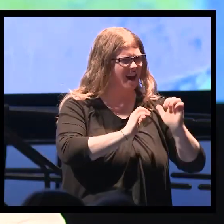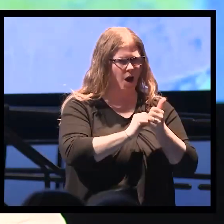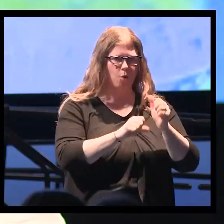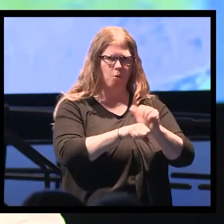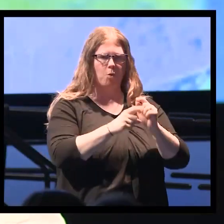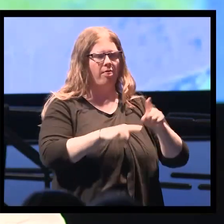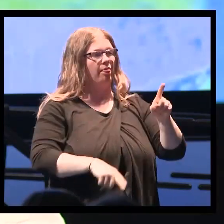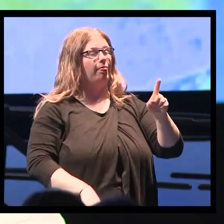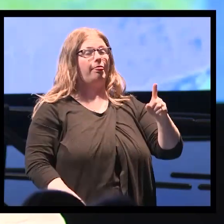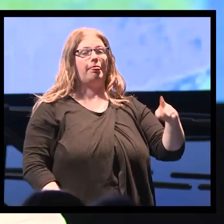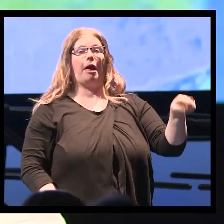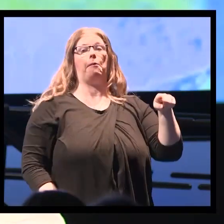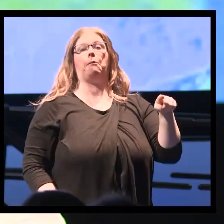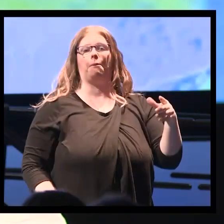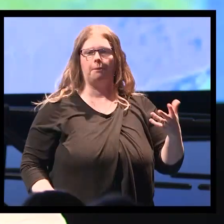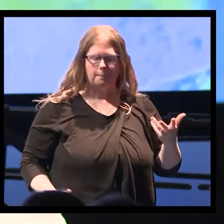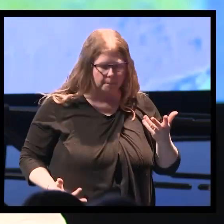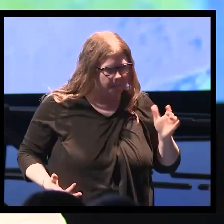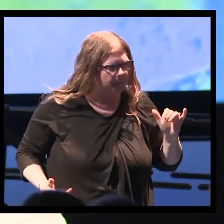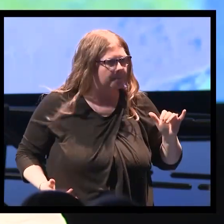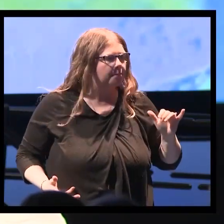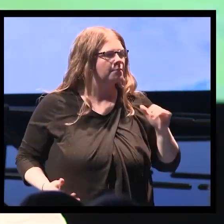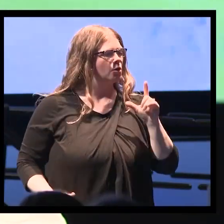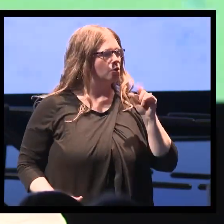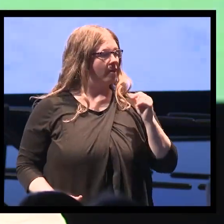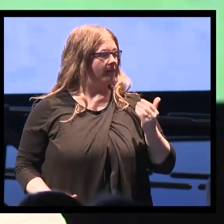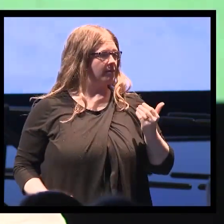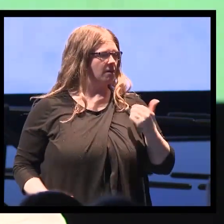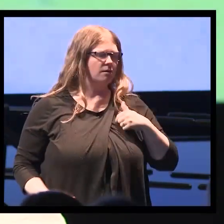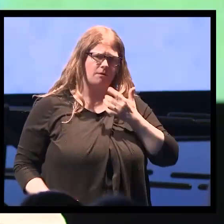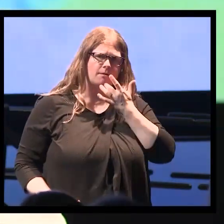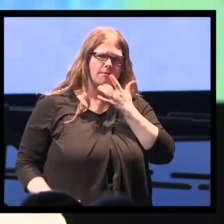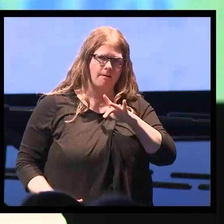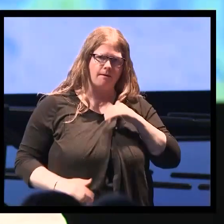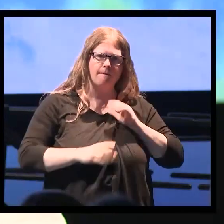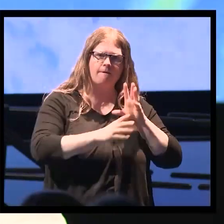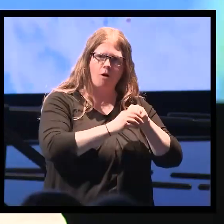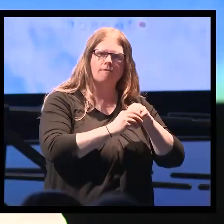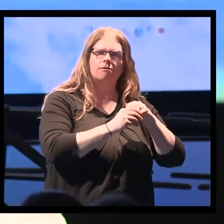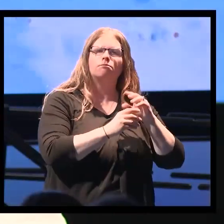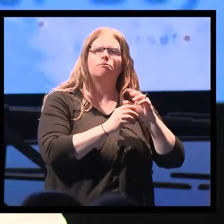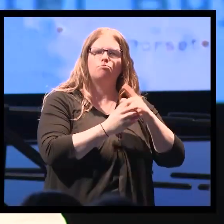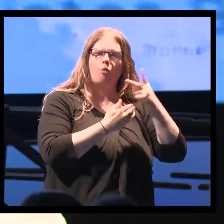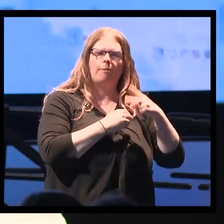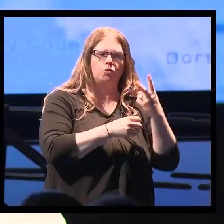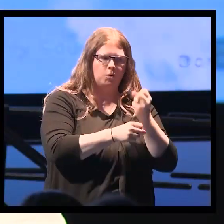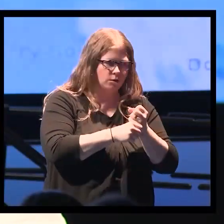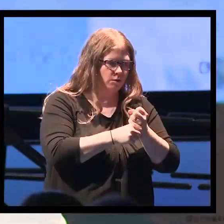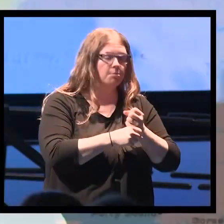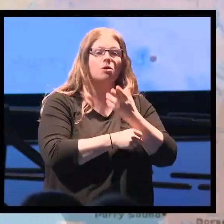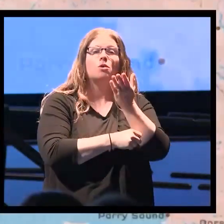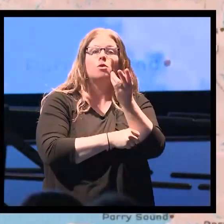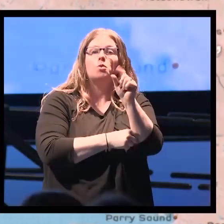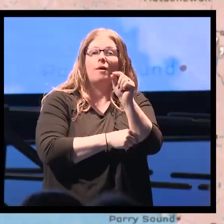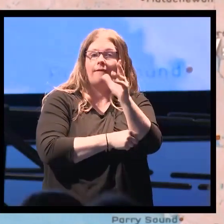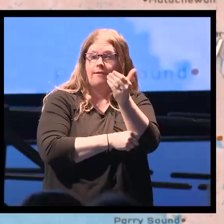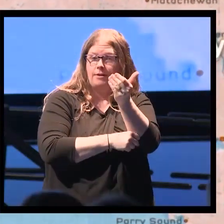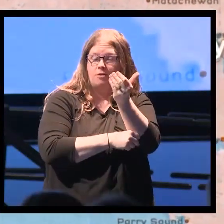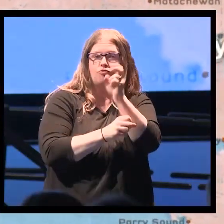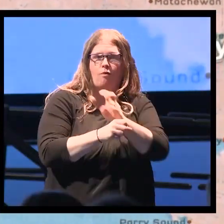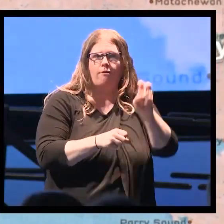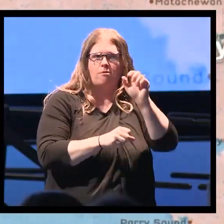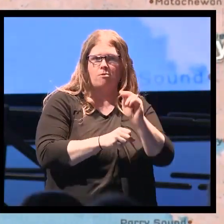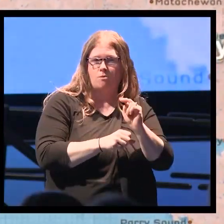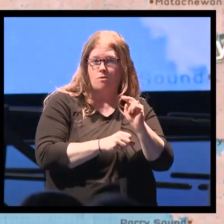population? In 2015, I was lucky enough to be invited as a small group of physicians who would travel up